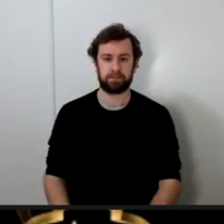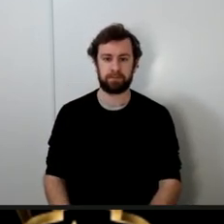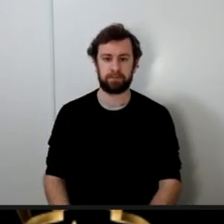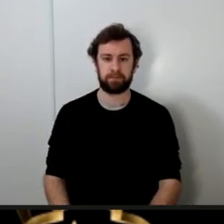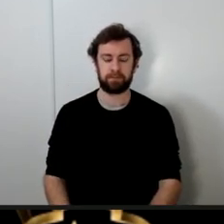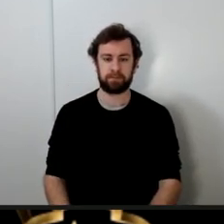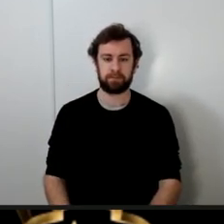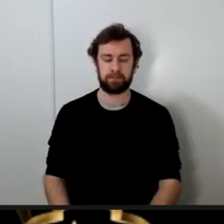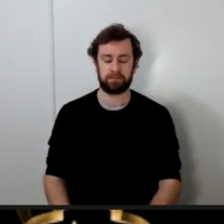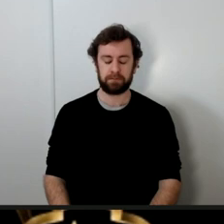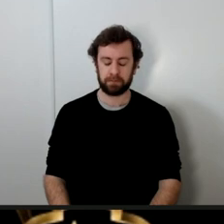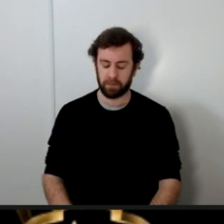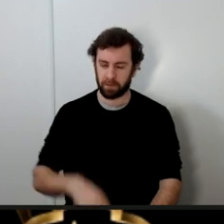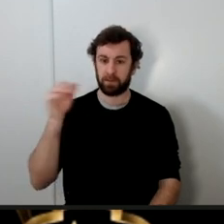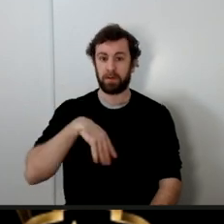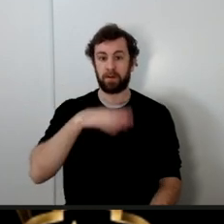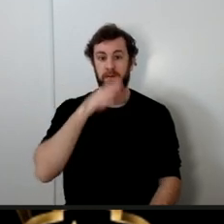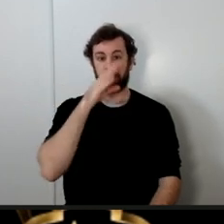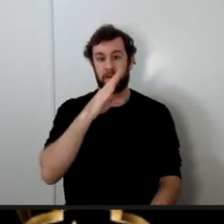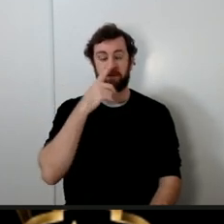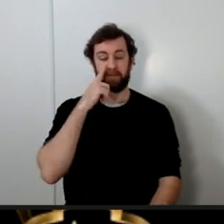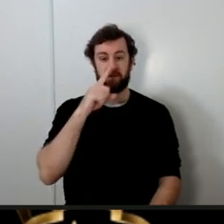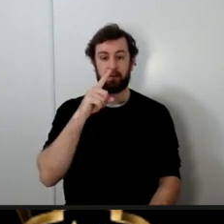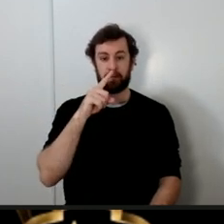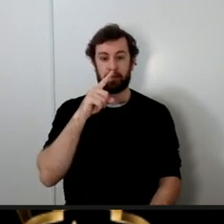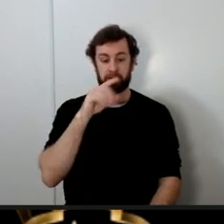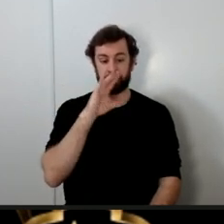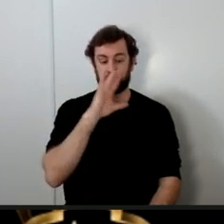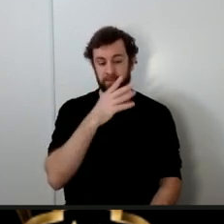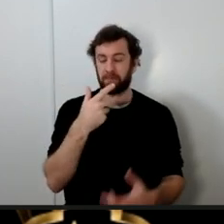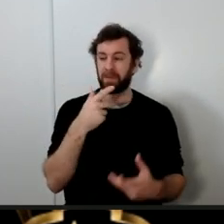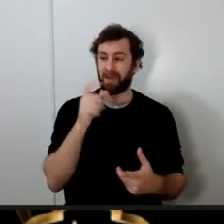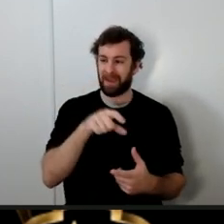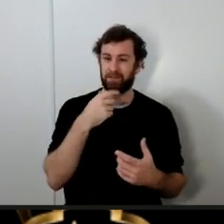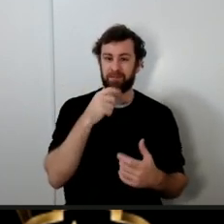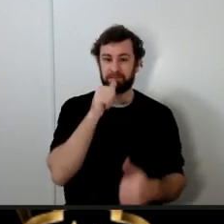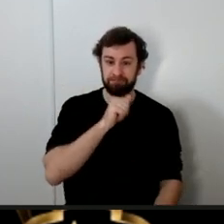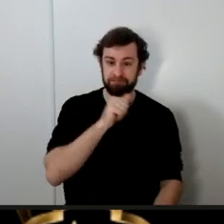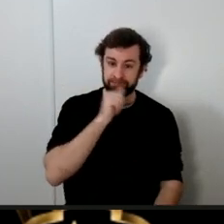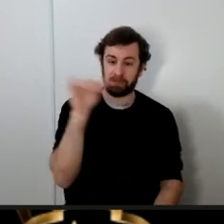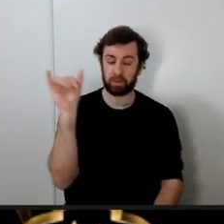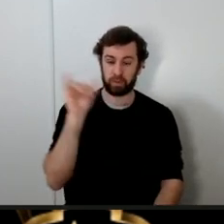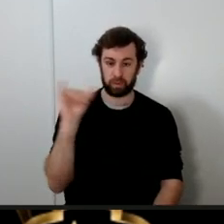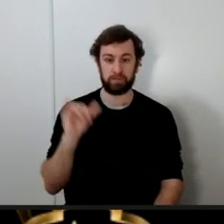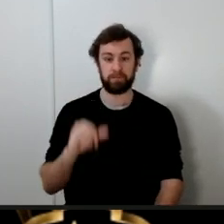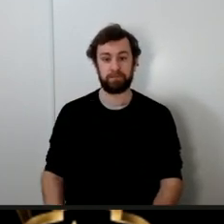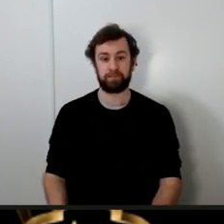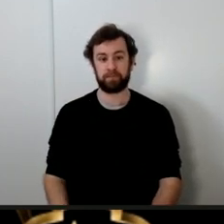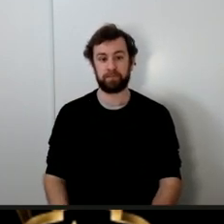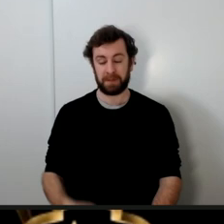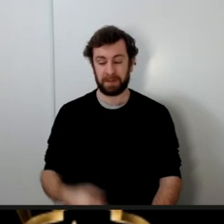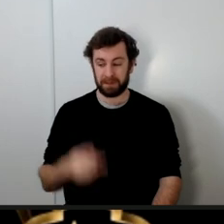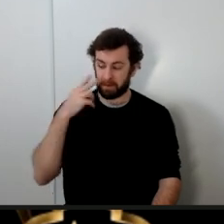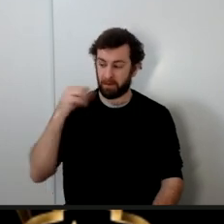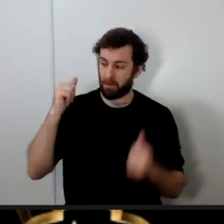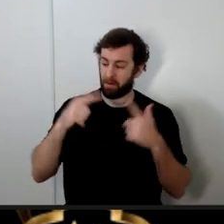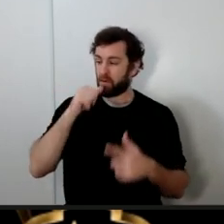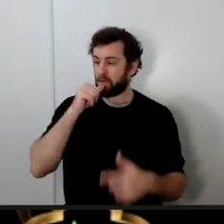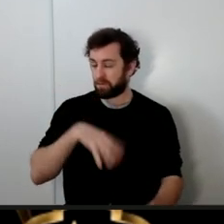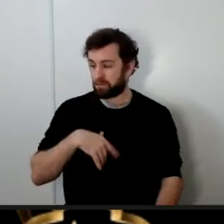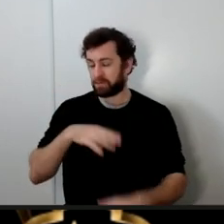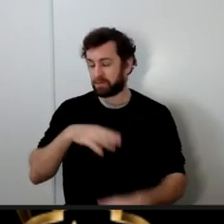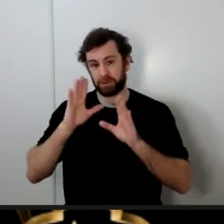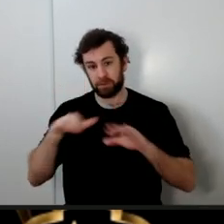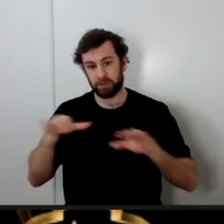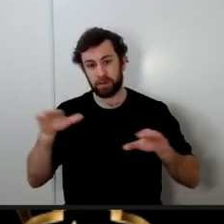and the Imam for the sake of Allah had to be patient just like Imam Zainal Abideen had to be patient seeing all those women and children from